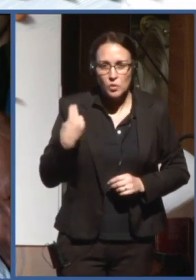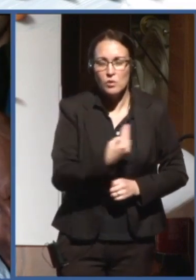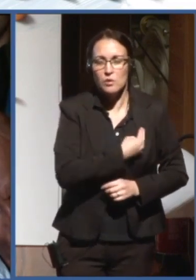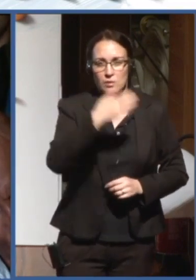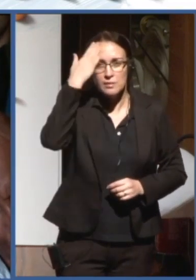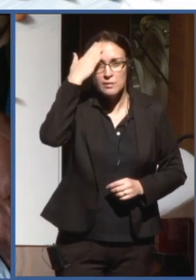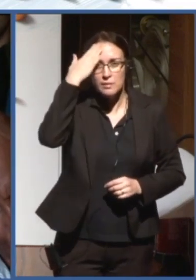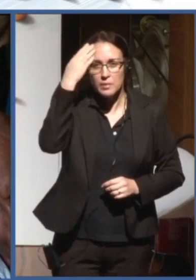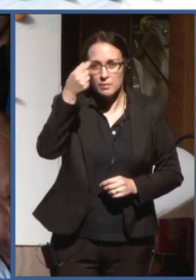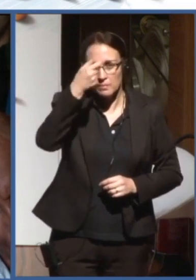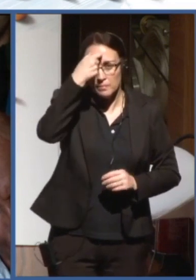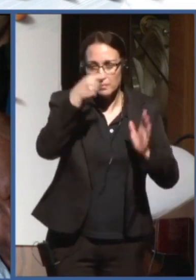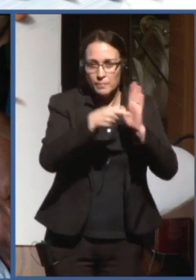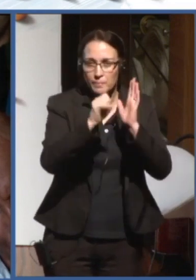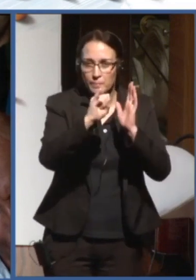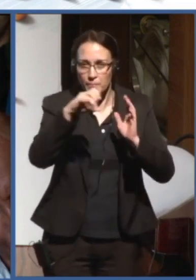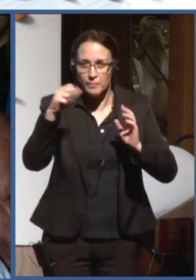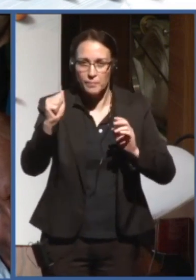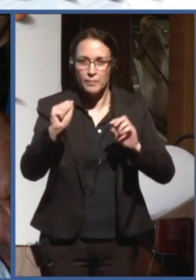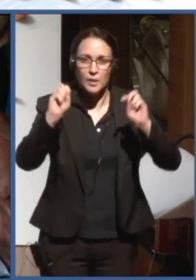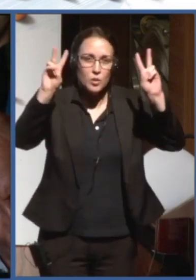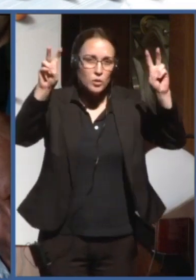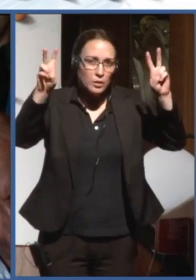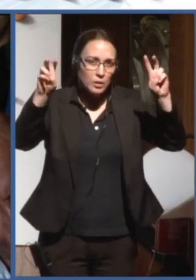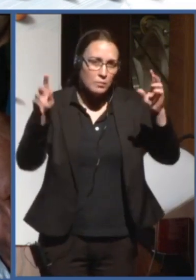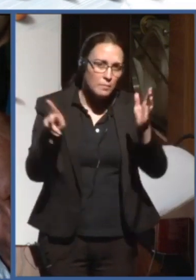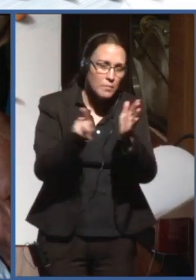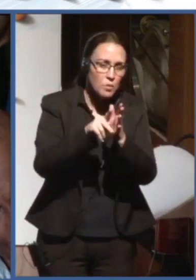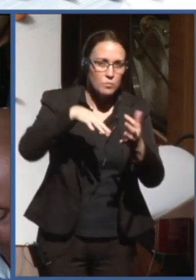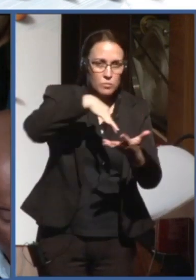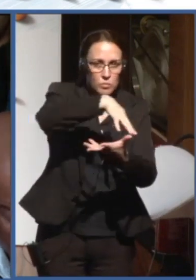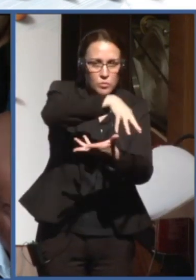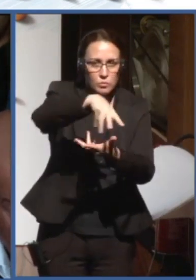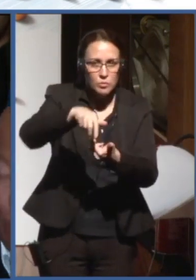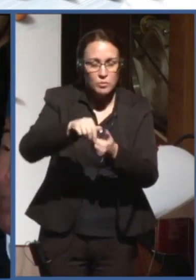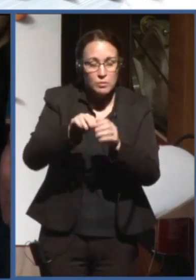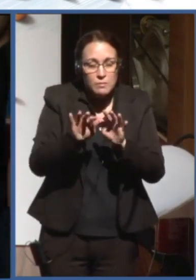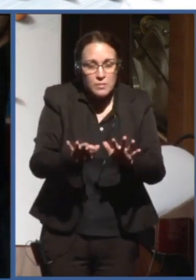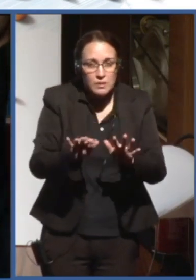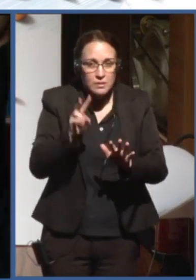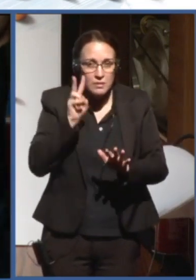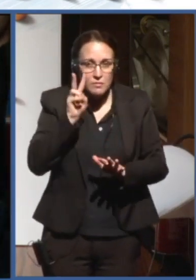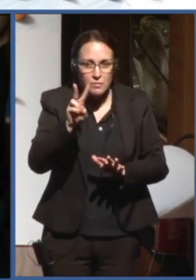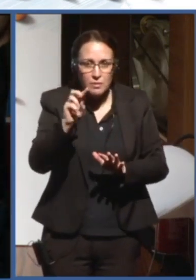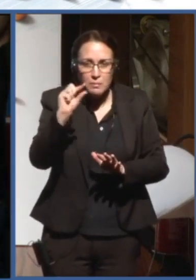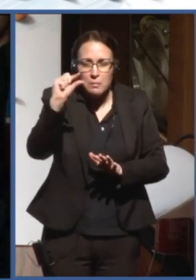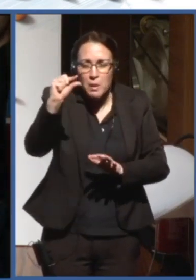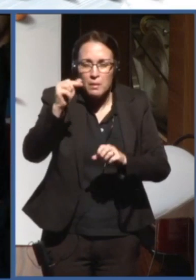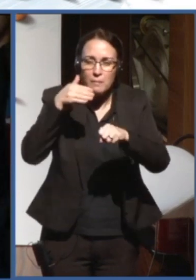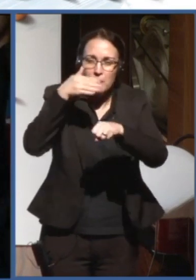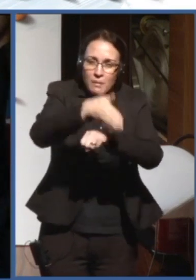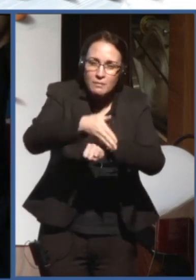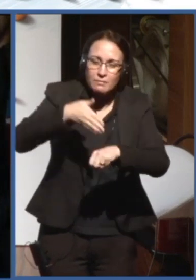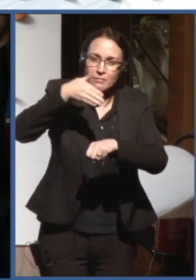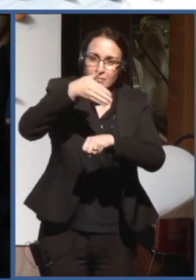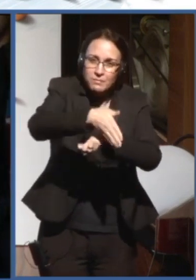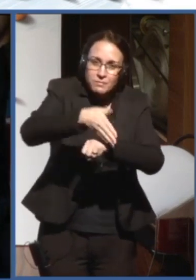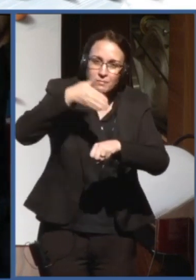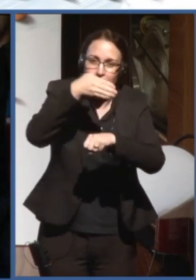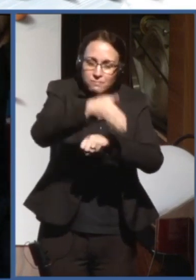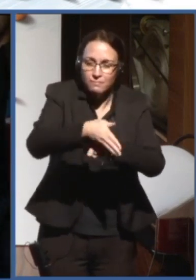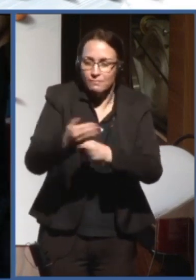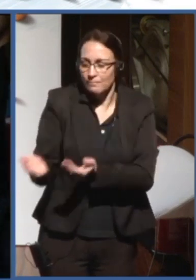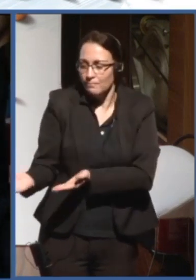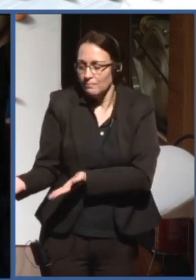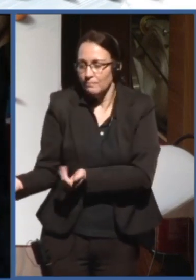artificial intelligence is a topic of the world, but we see little participation of the youth